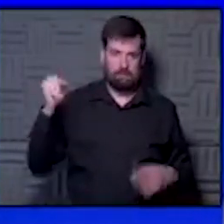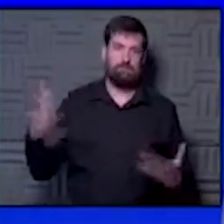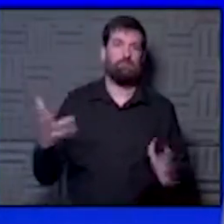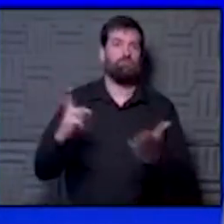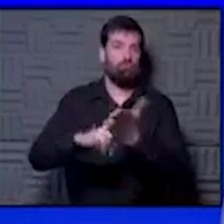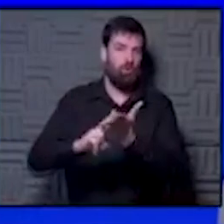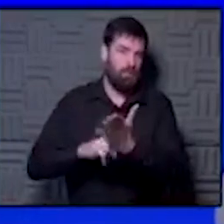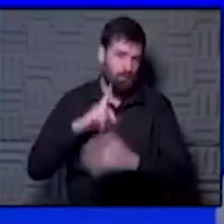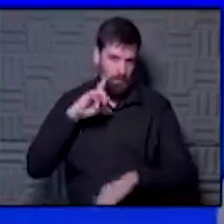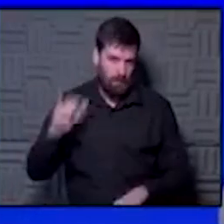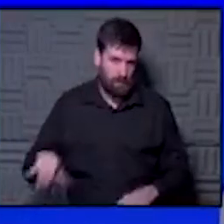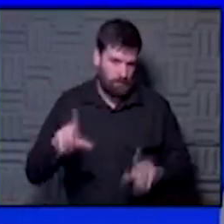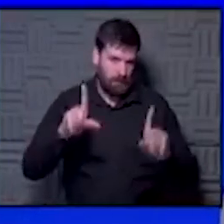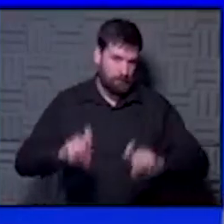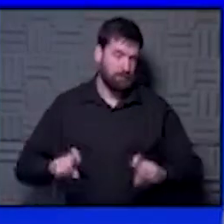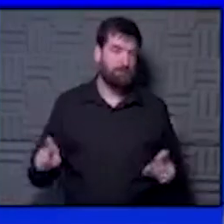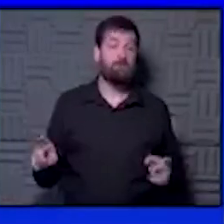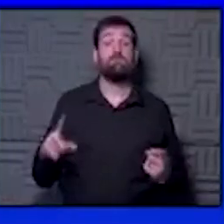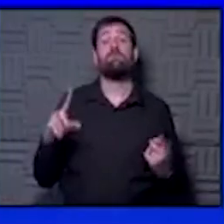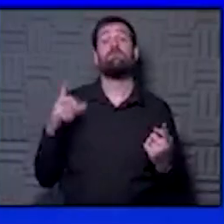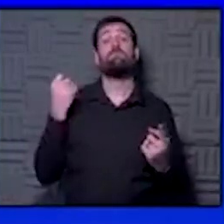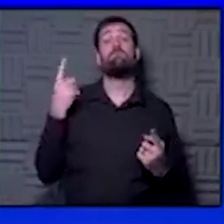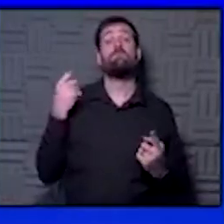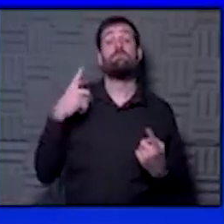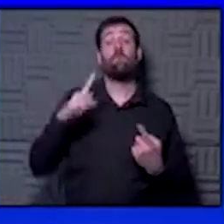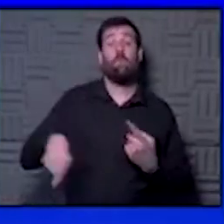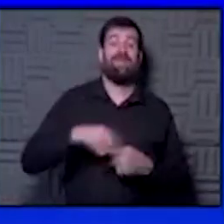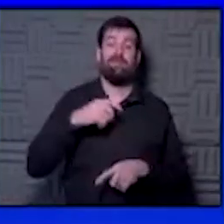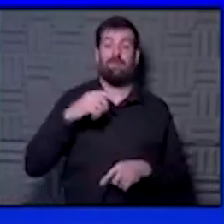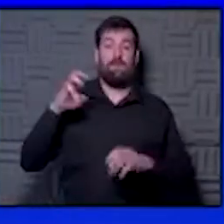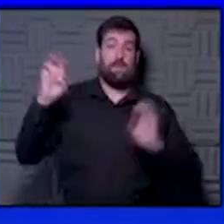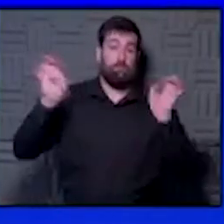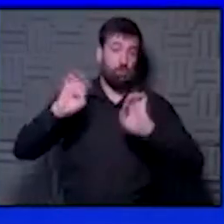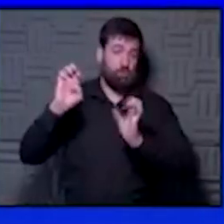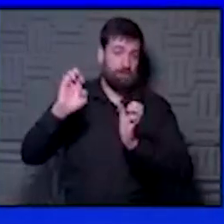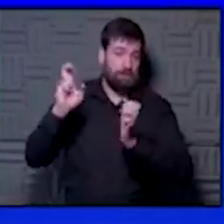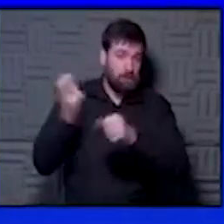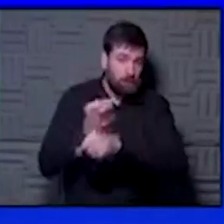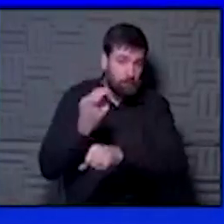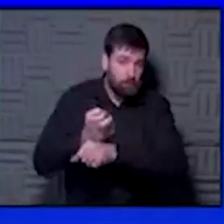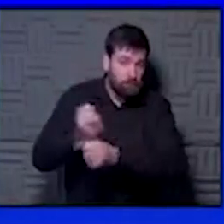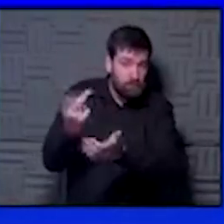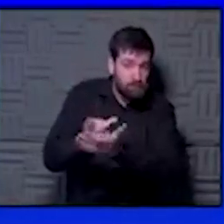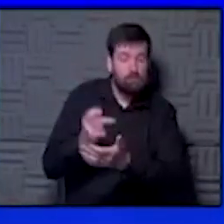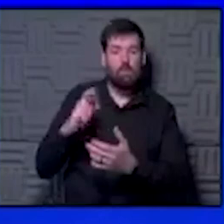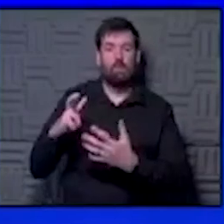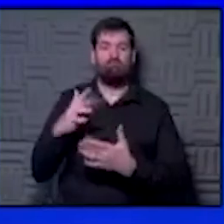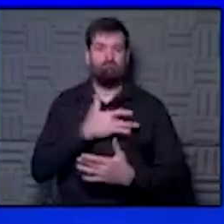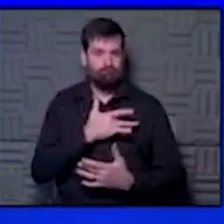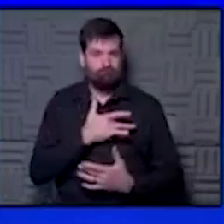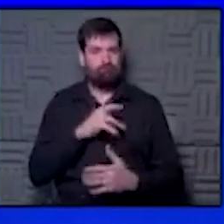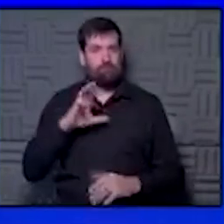we are looking at that. And as far as whenever there are emergency use authorizations or compassionate use